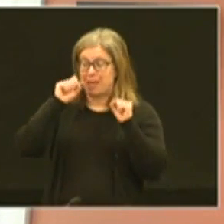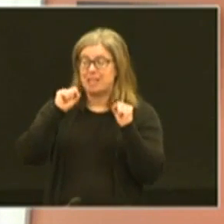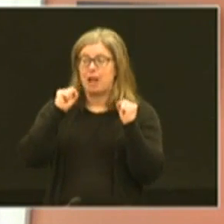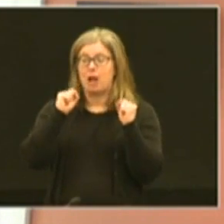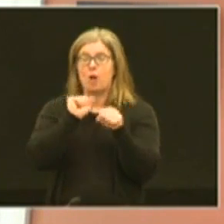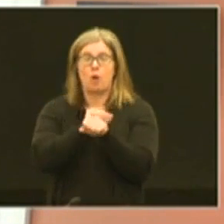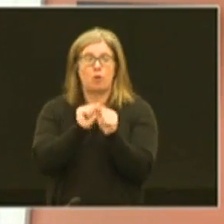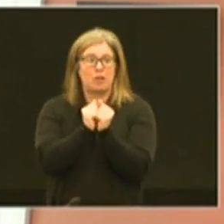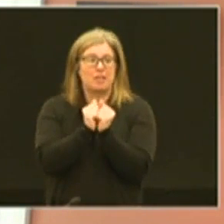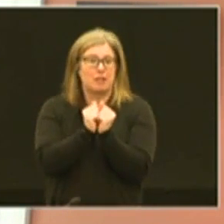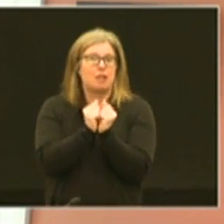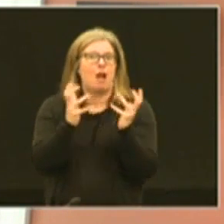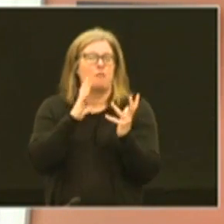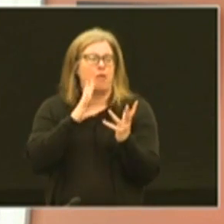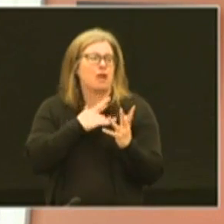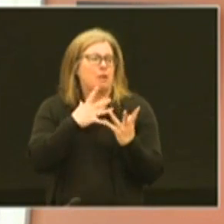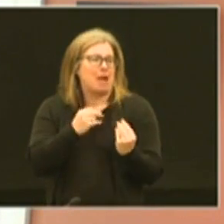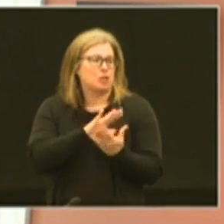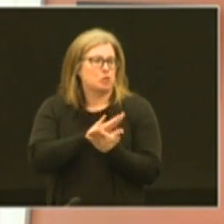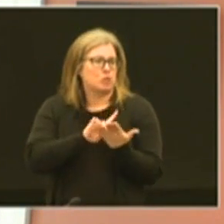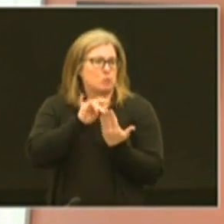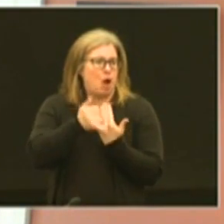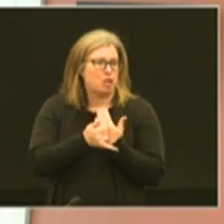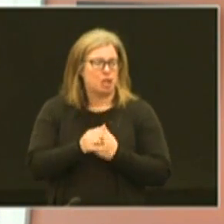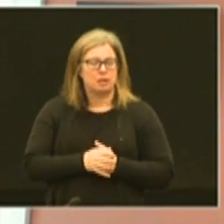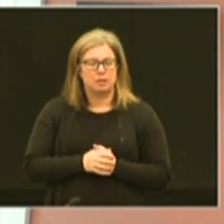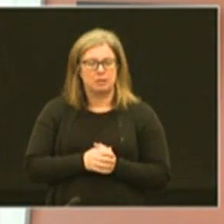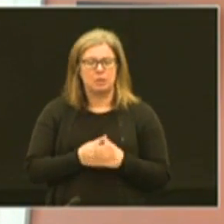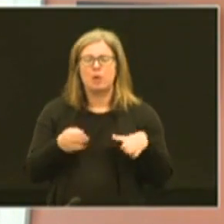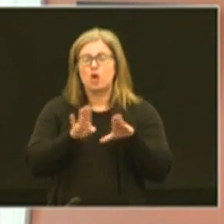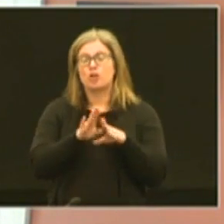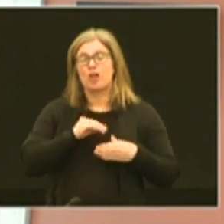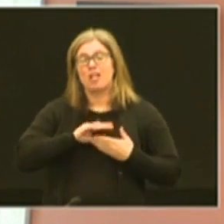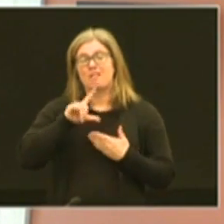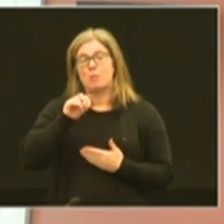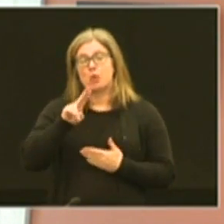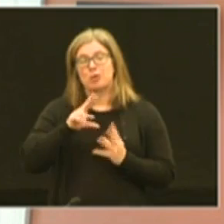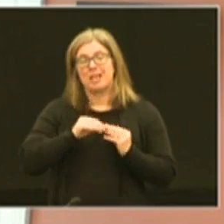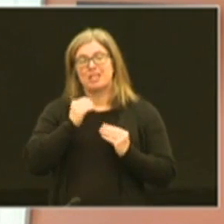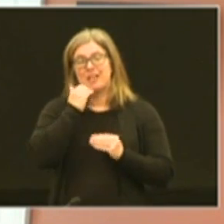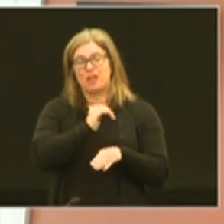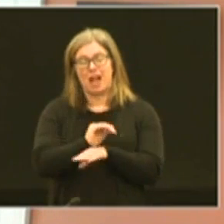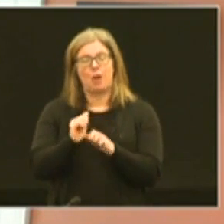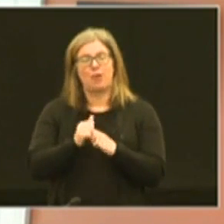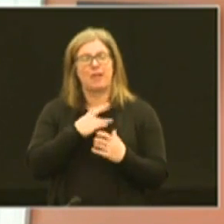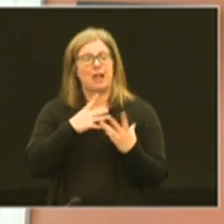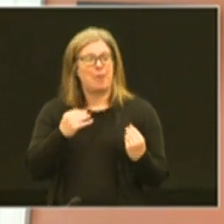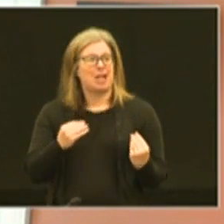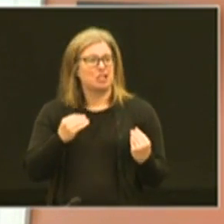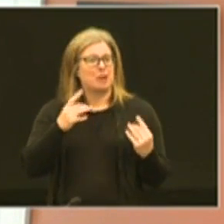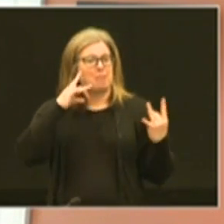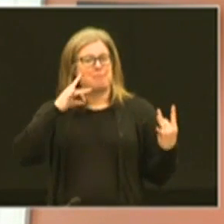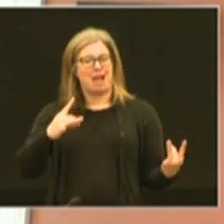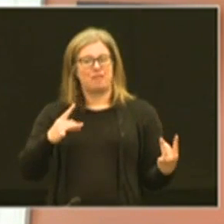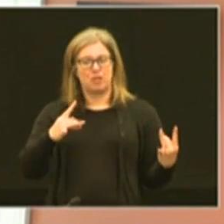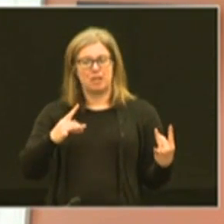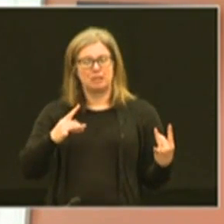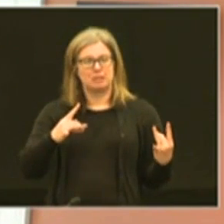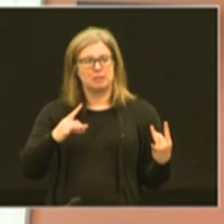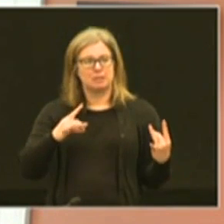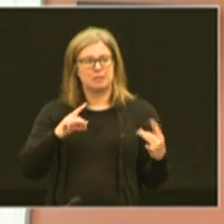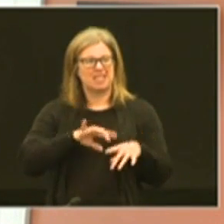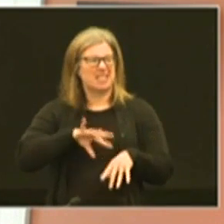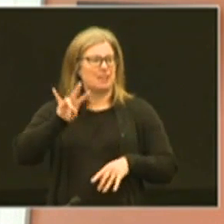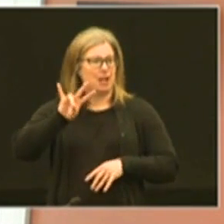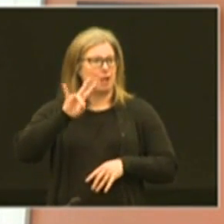the compassionate schools project and we've been closing our lift up lou sessions every night with a compassionate mindfulness every night at seven